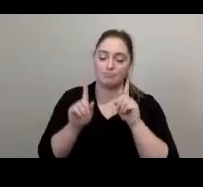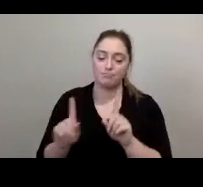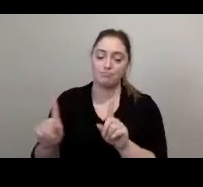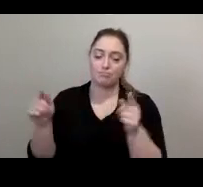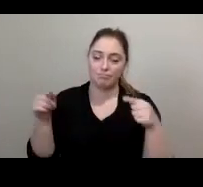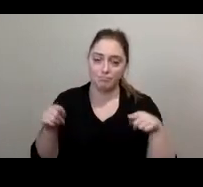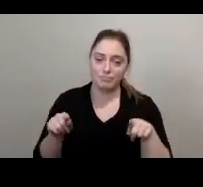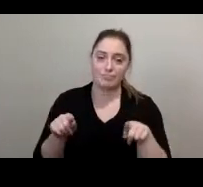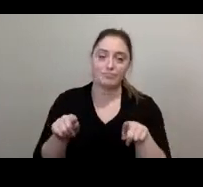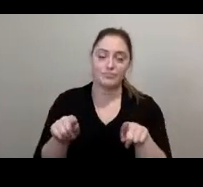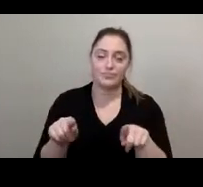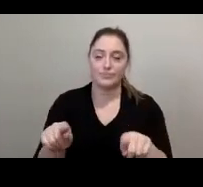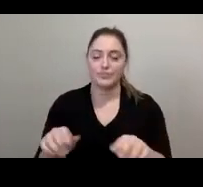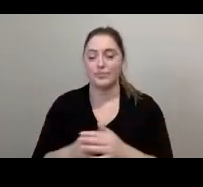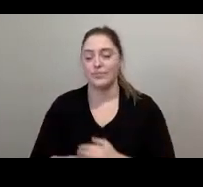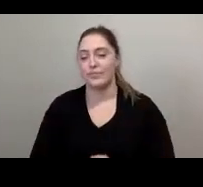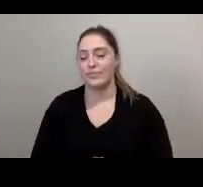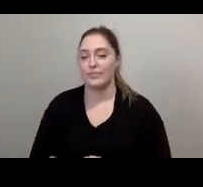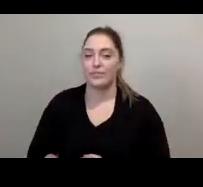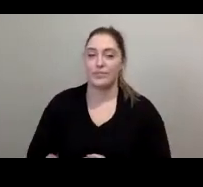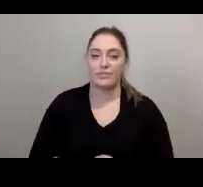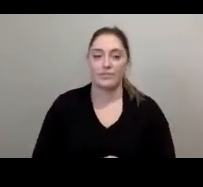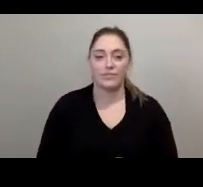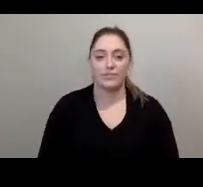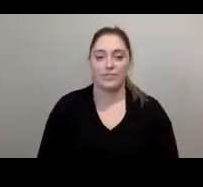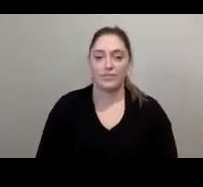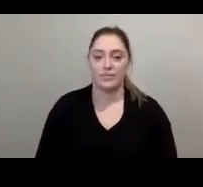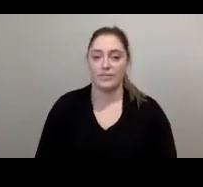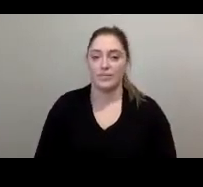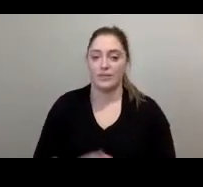is does it all mean